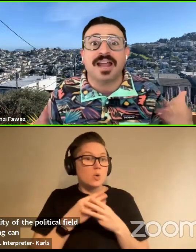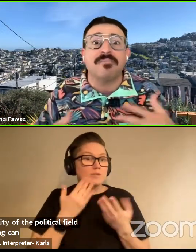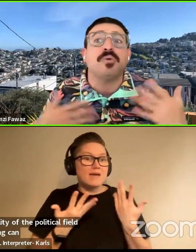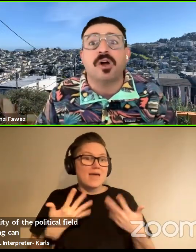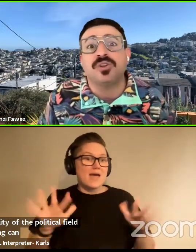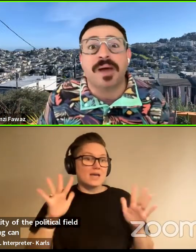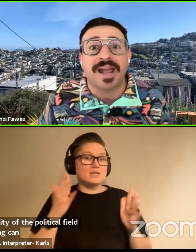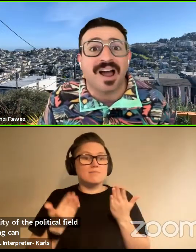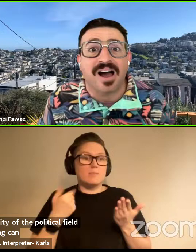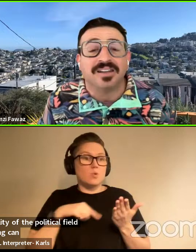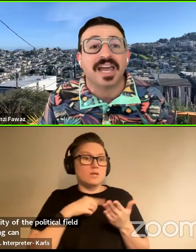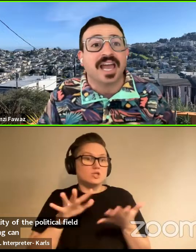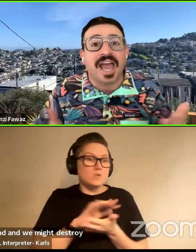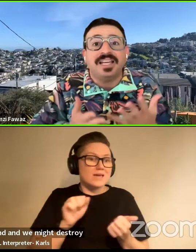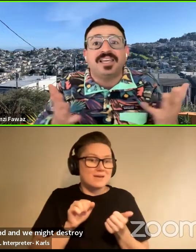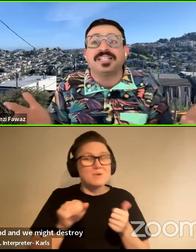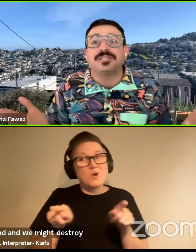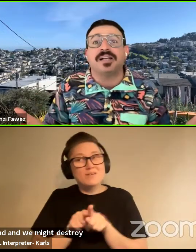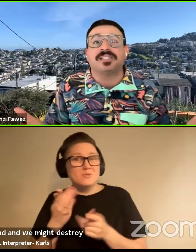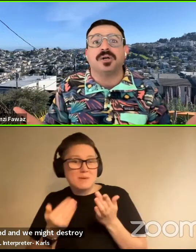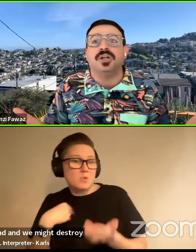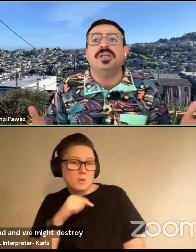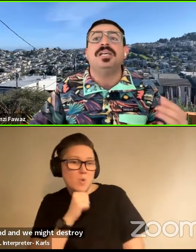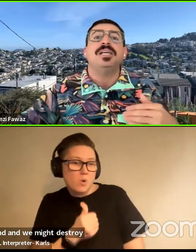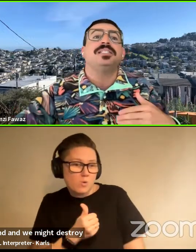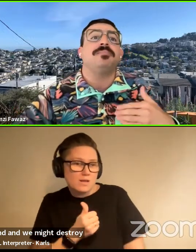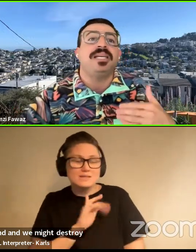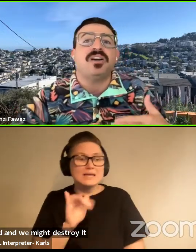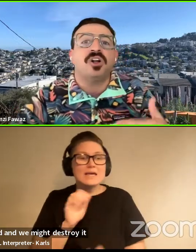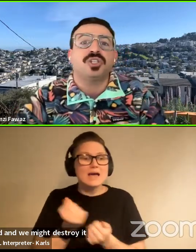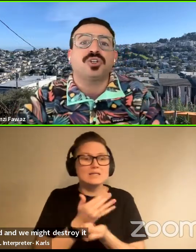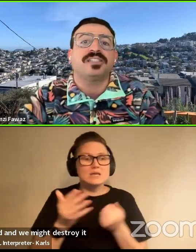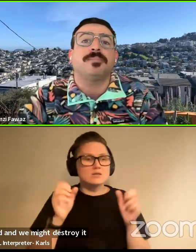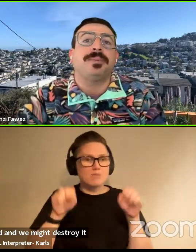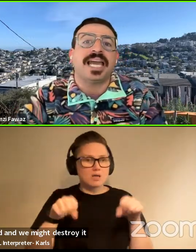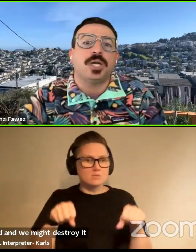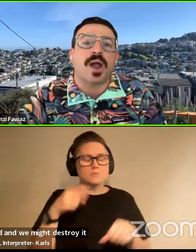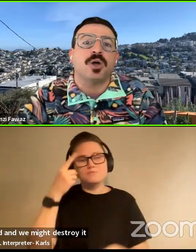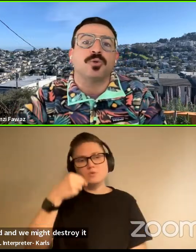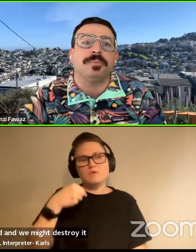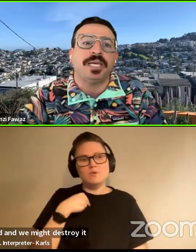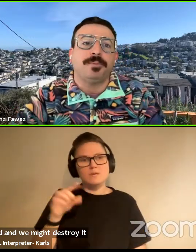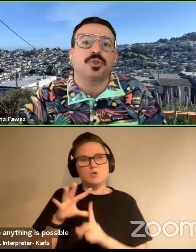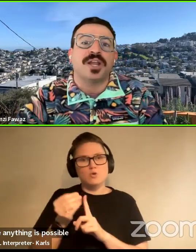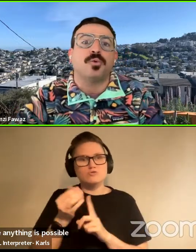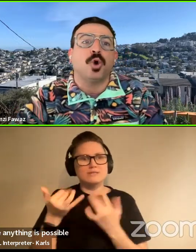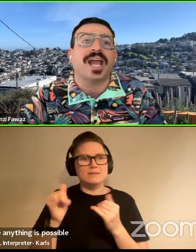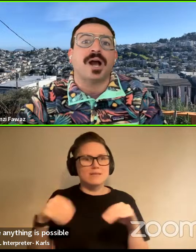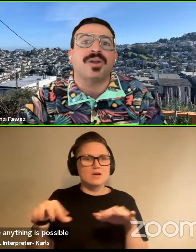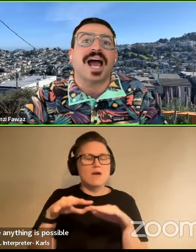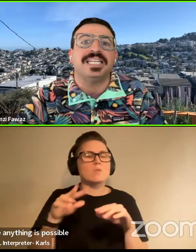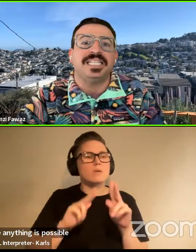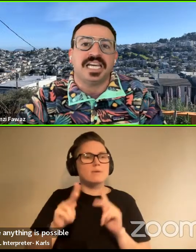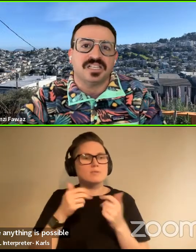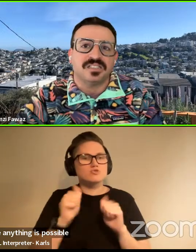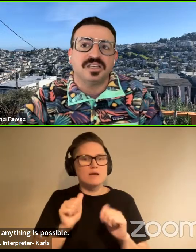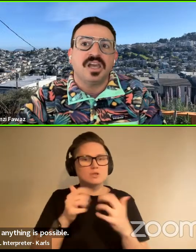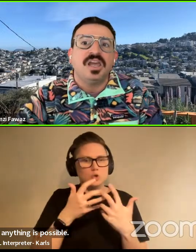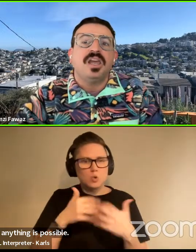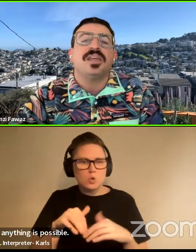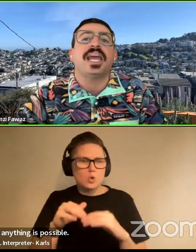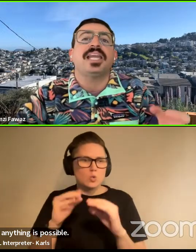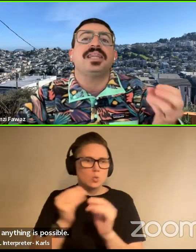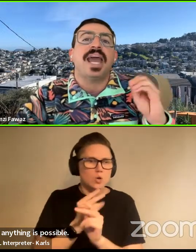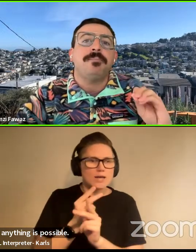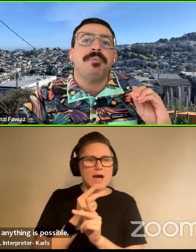might destroy it. And we also might not like anything is possible. To me, culture is the playground where people try to work out ideas